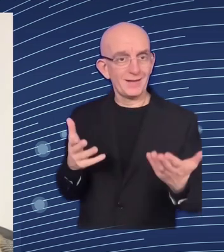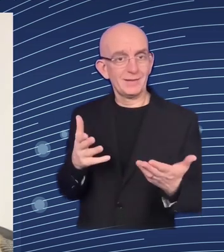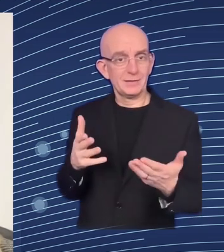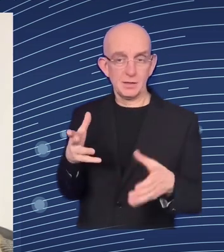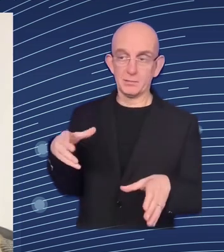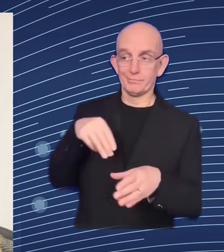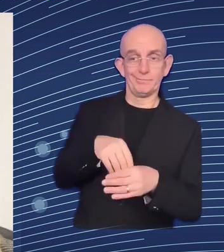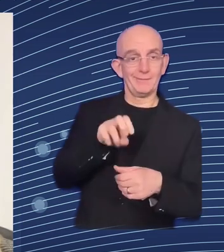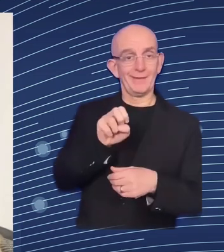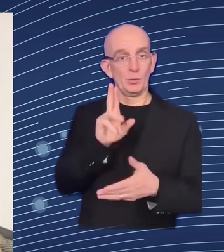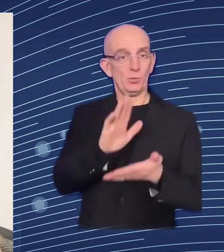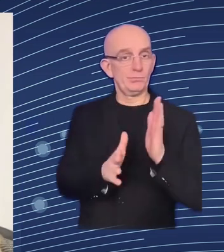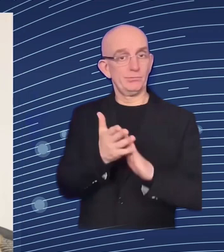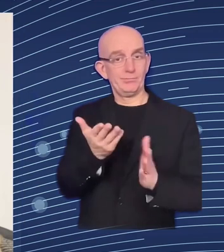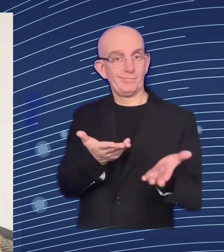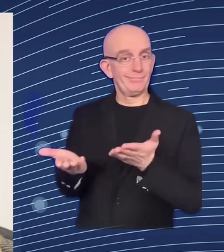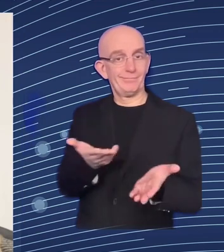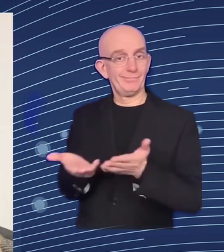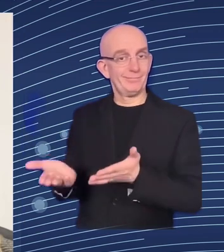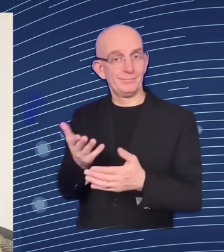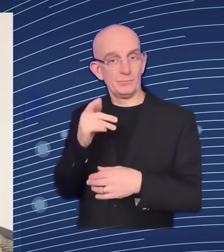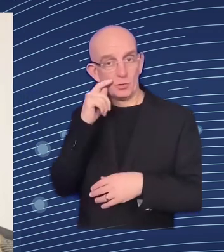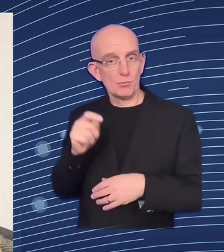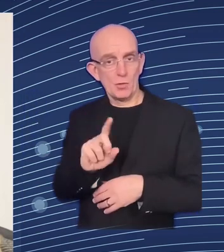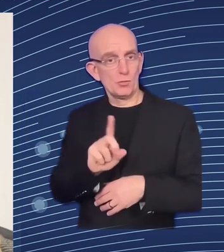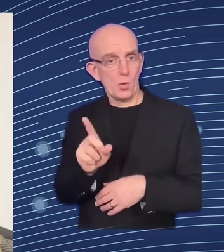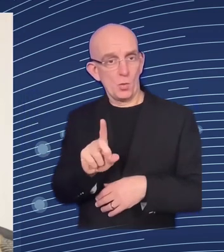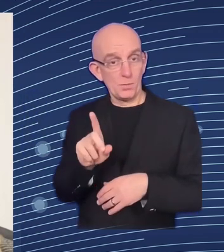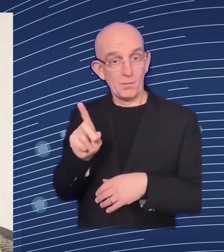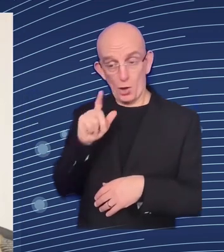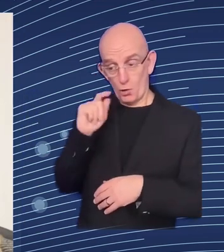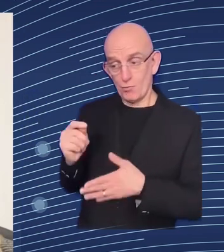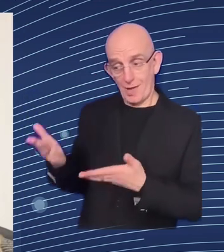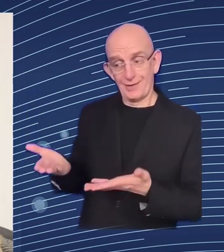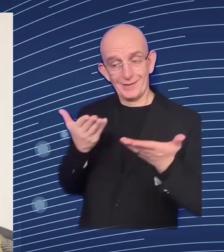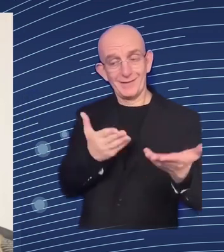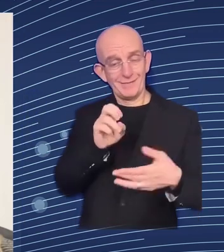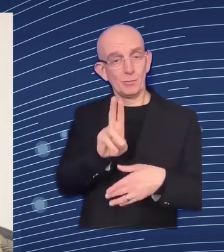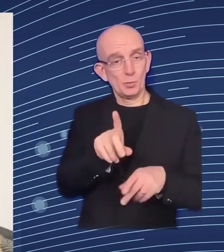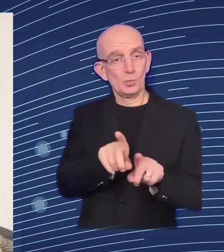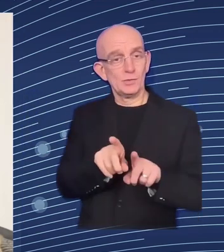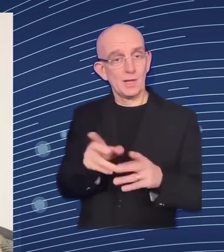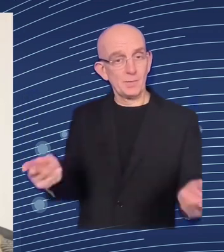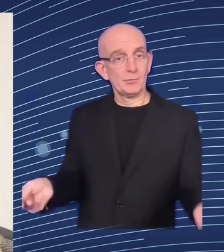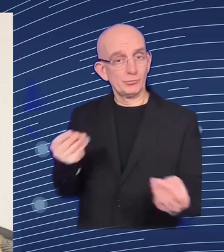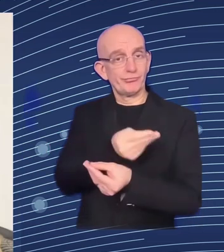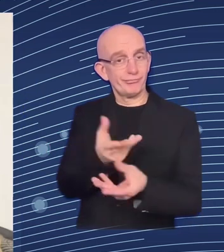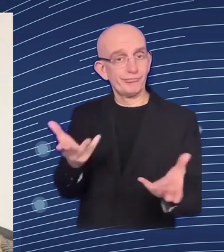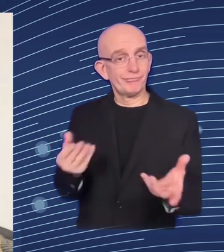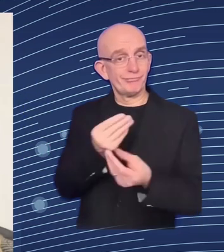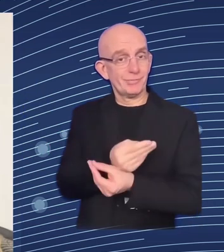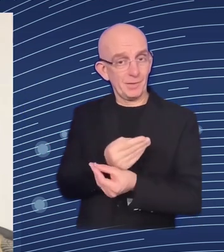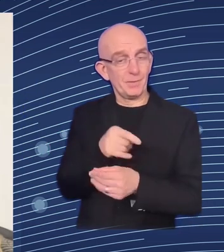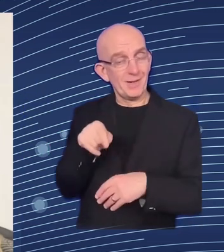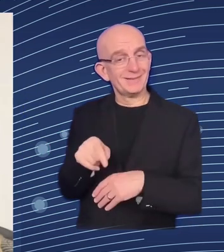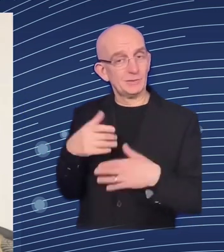say i had the opportunity to be in ukraine when the commission went there and uh i was very much impressed also by the minister who is in charge